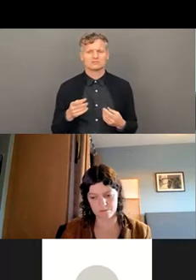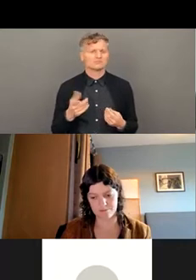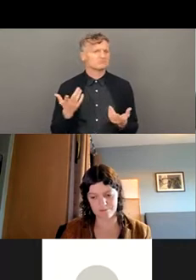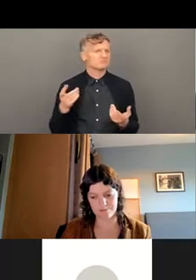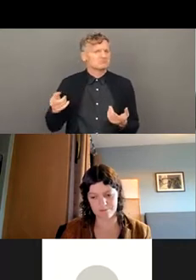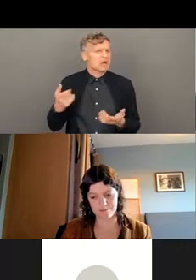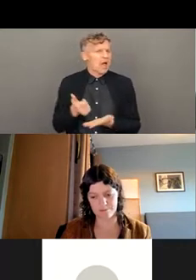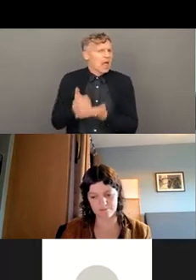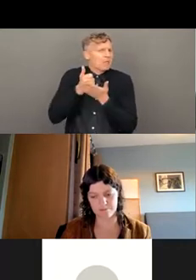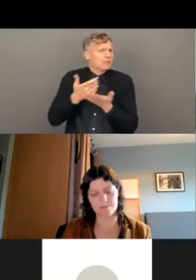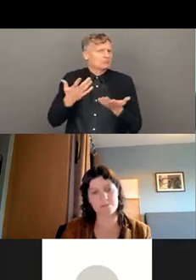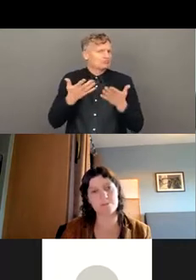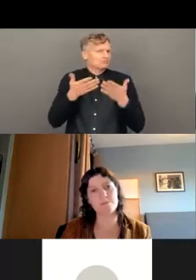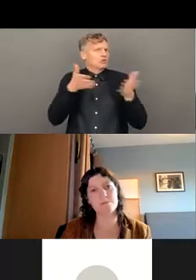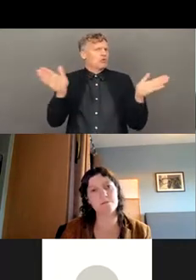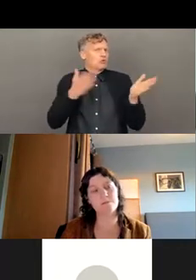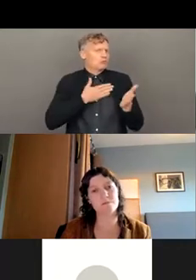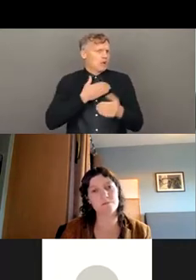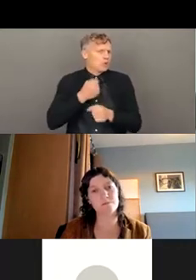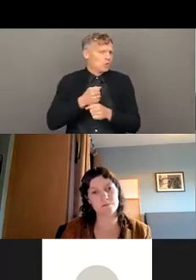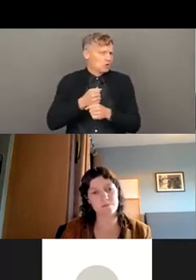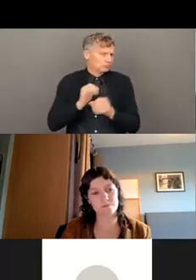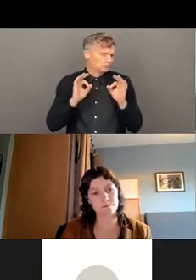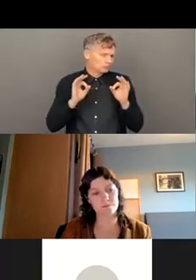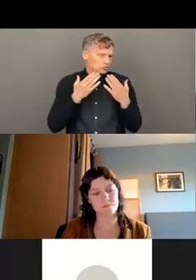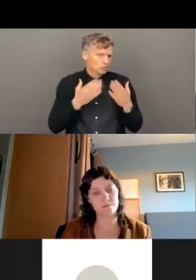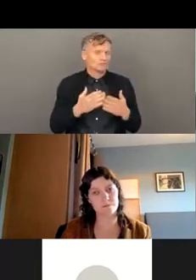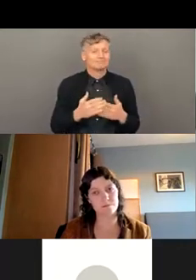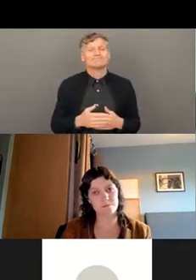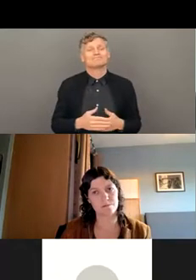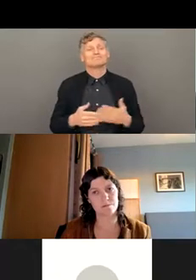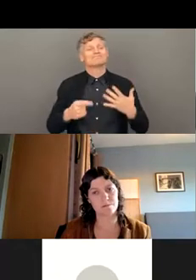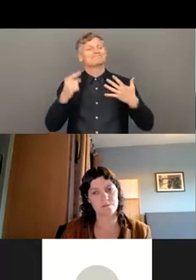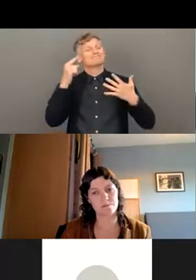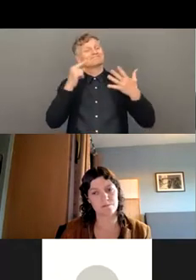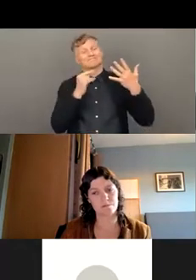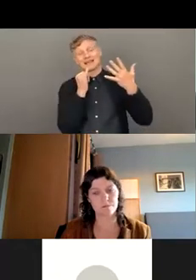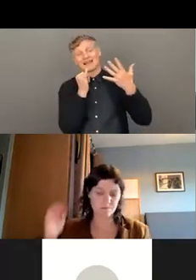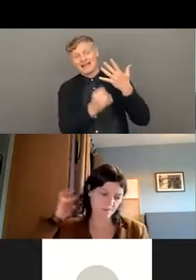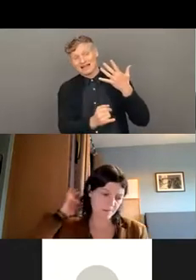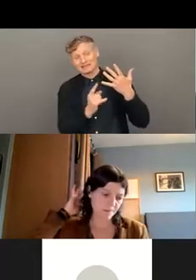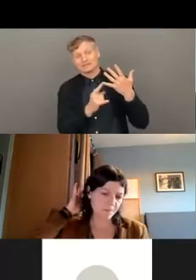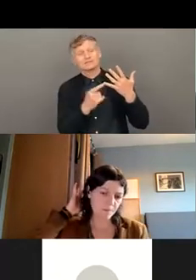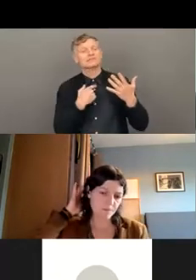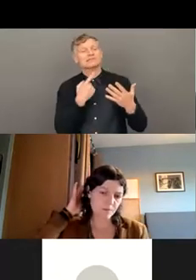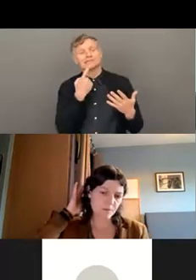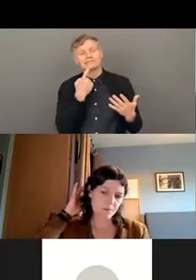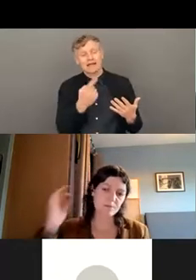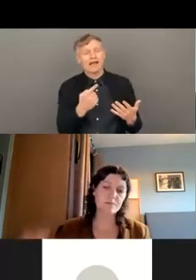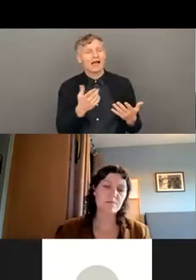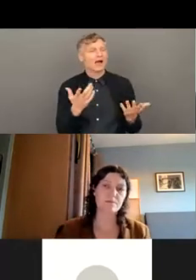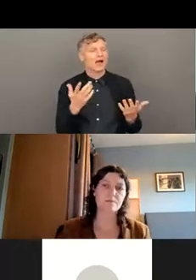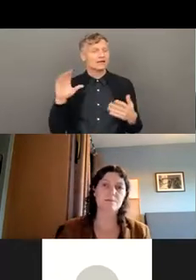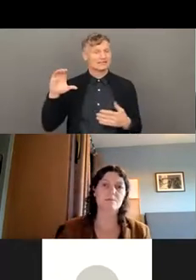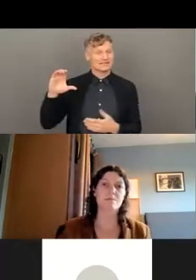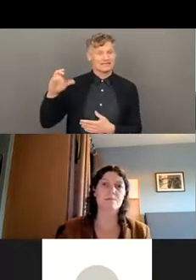I think finally, um, uh, the sharing of the standards allows local actors to be